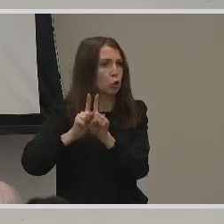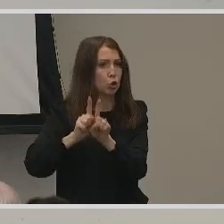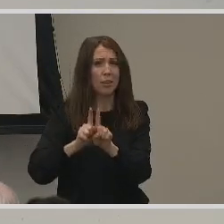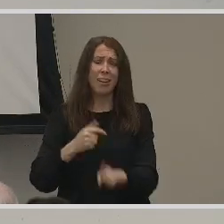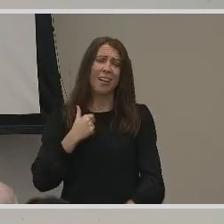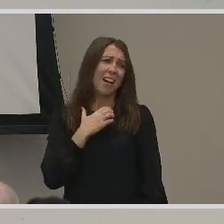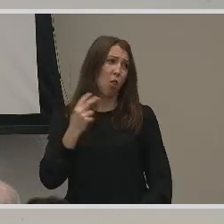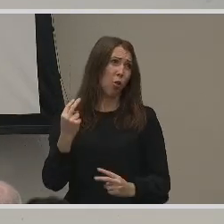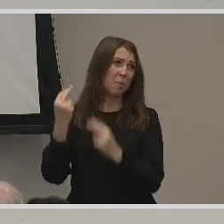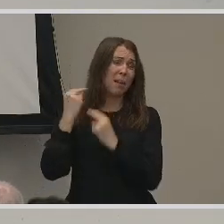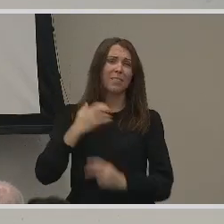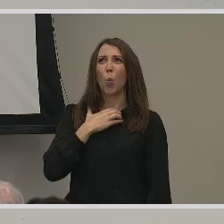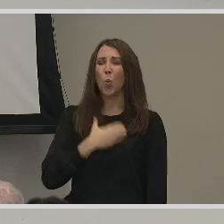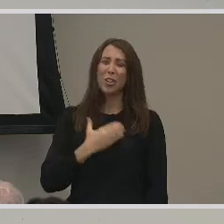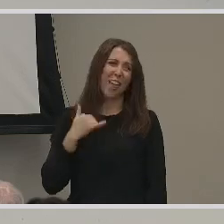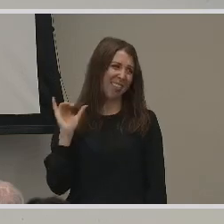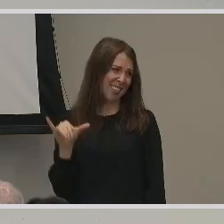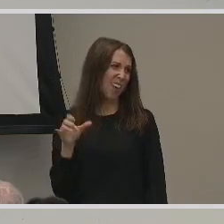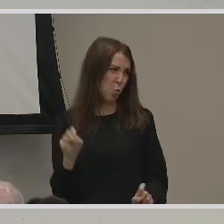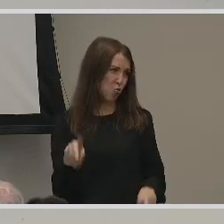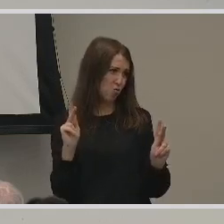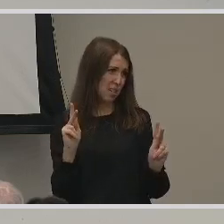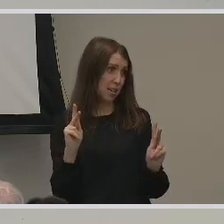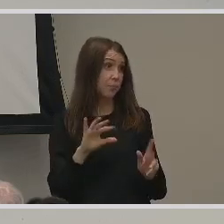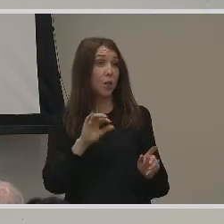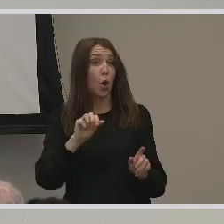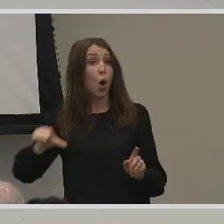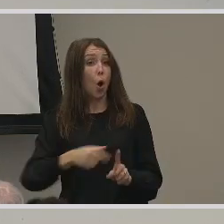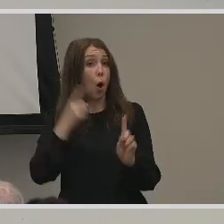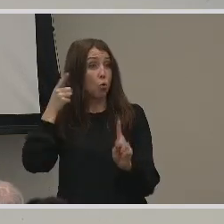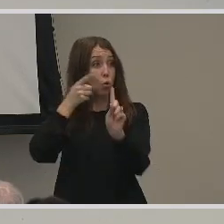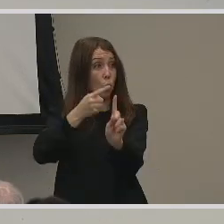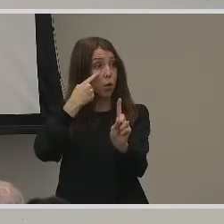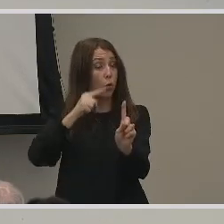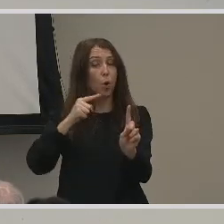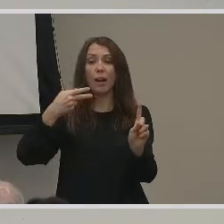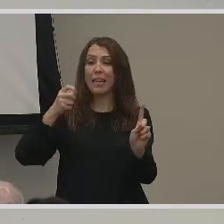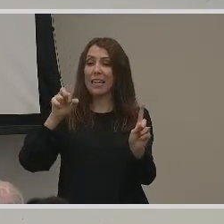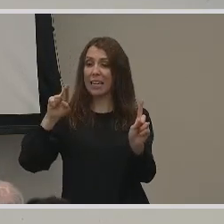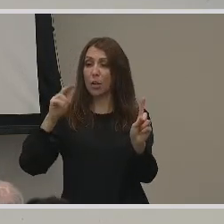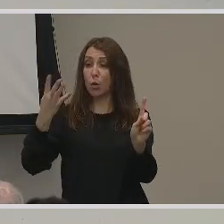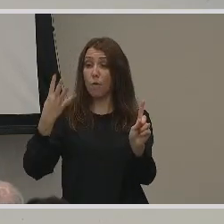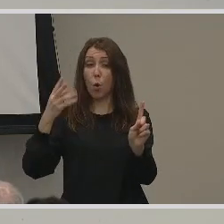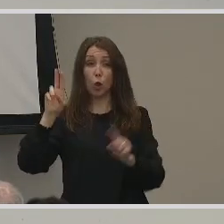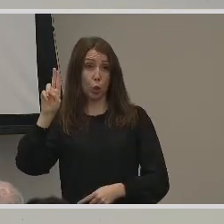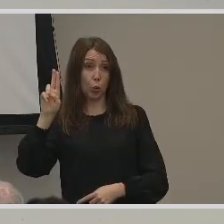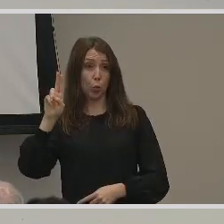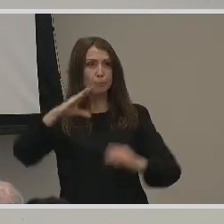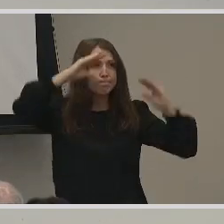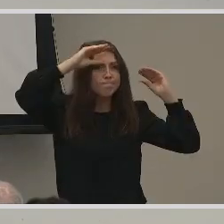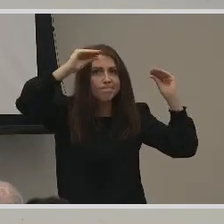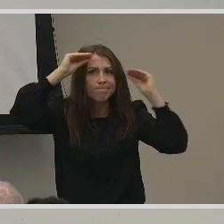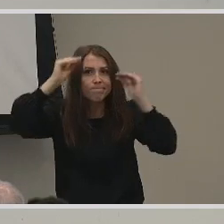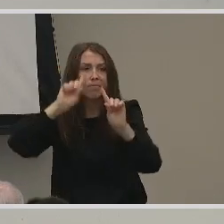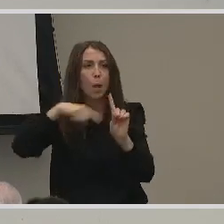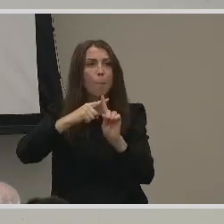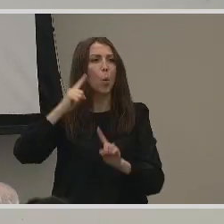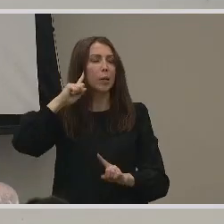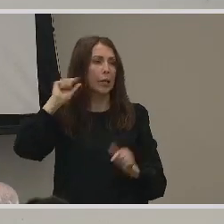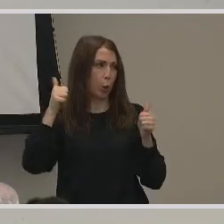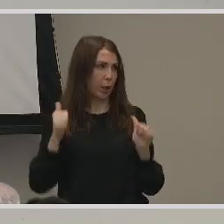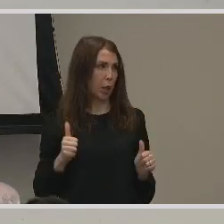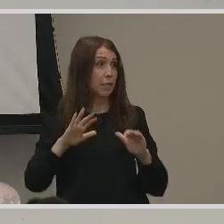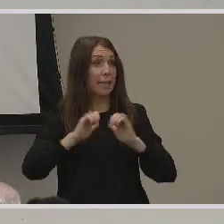up. Another aim for Here For You is to educate about hearing loss, hearing health, and how hearing loss can affect those around you.